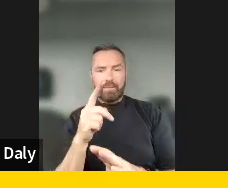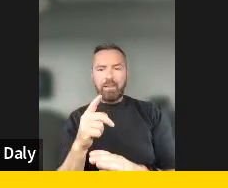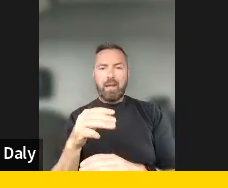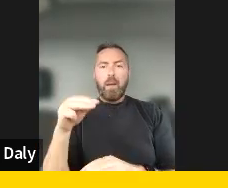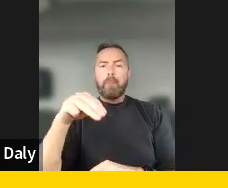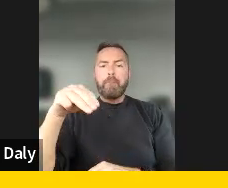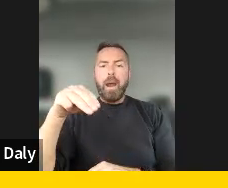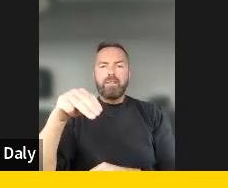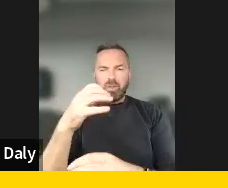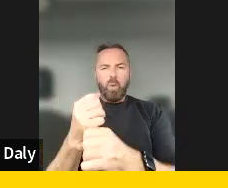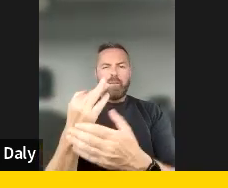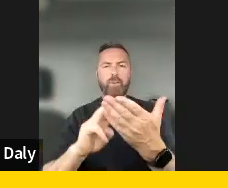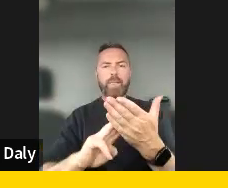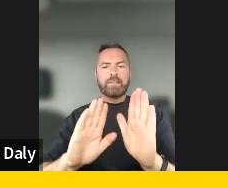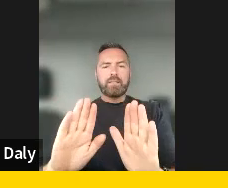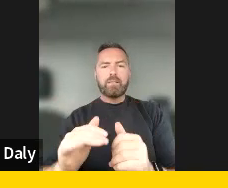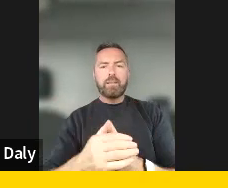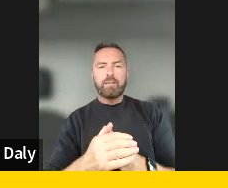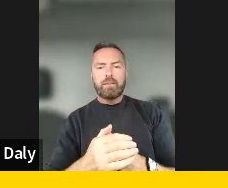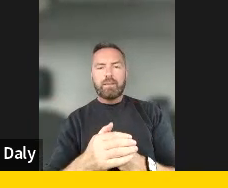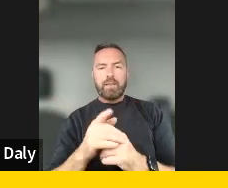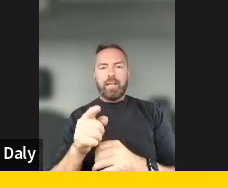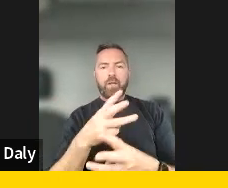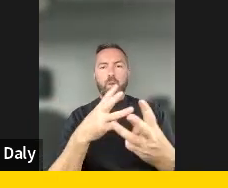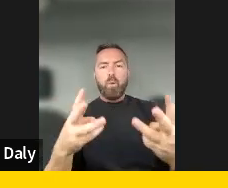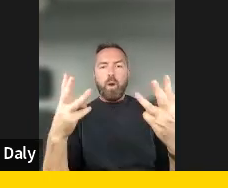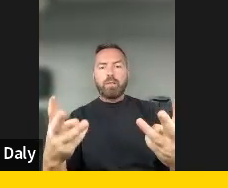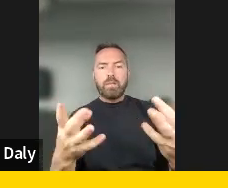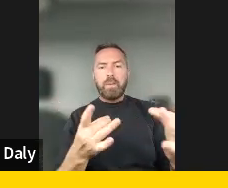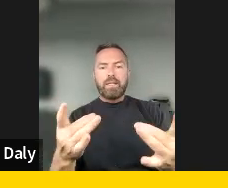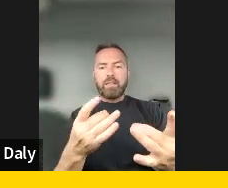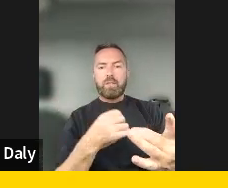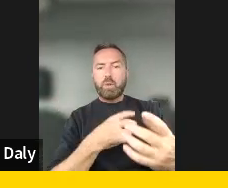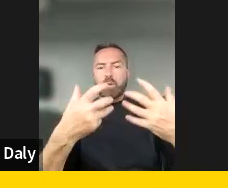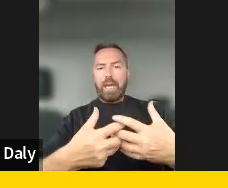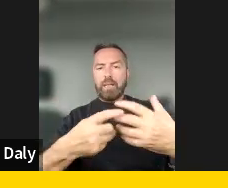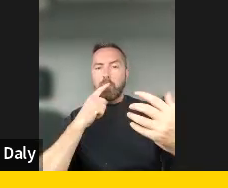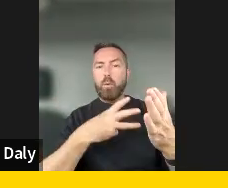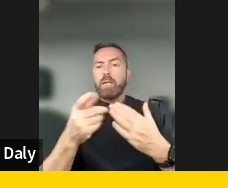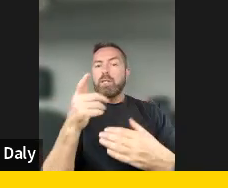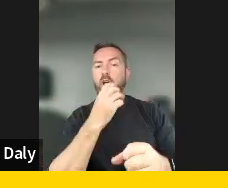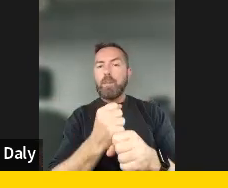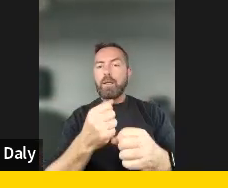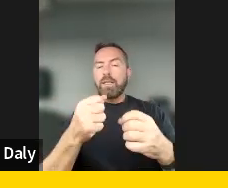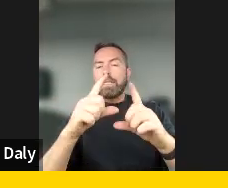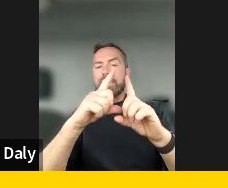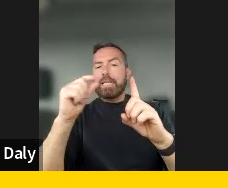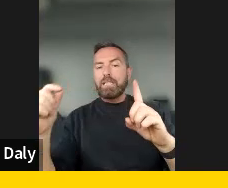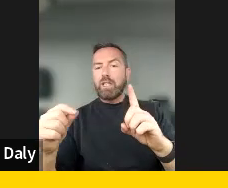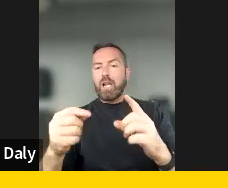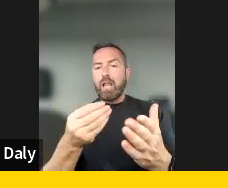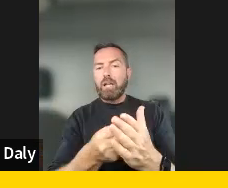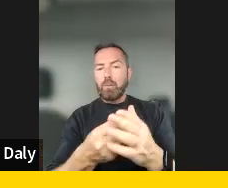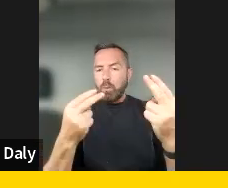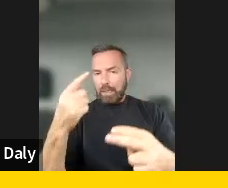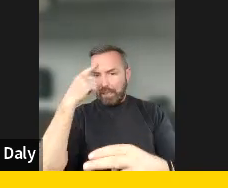through every single thing because I don't want to make this too technical. But when we talk about digital economy, there are some things that we need to think about,